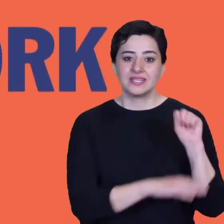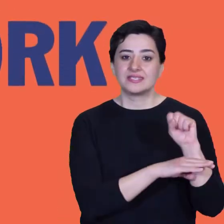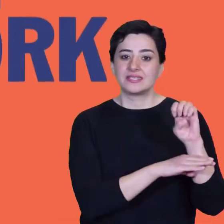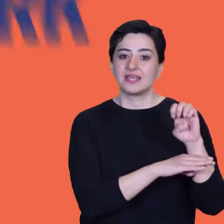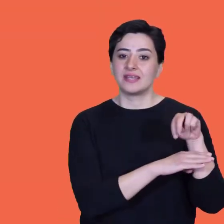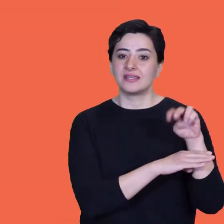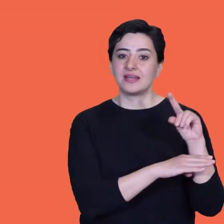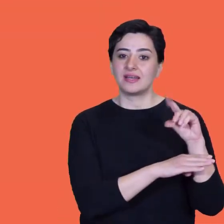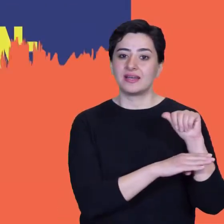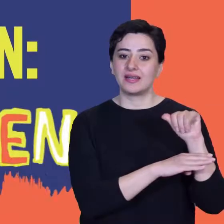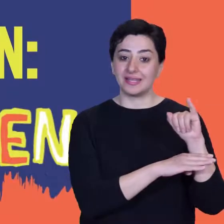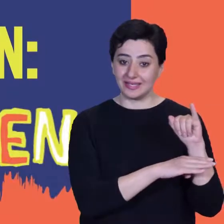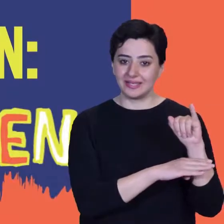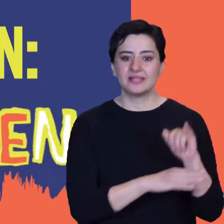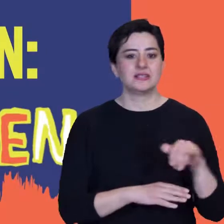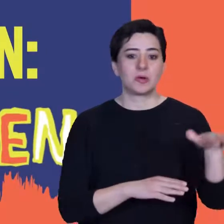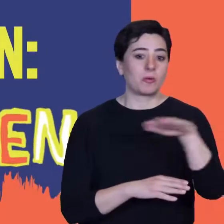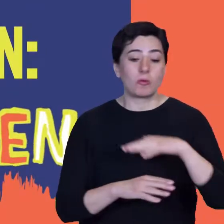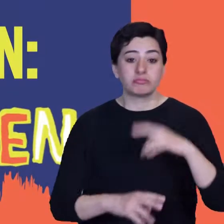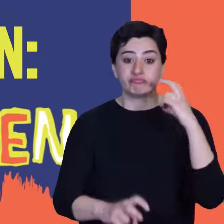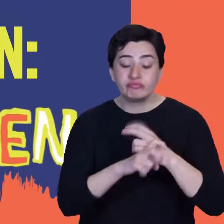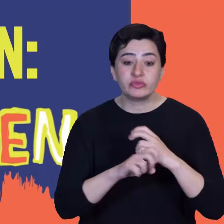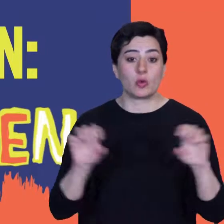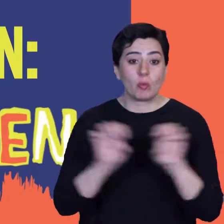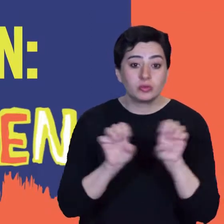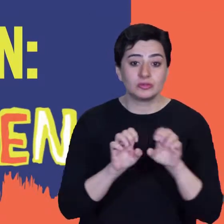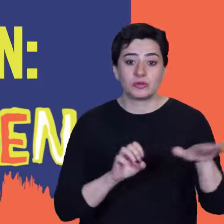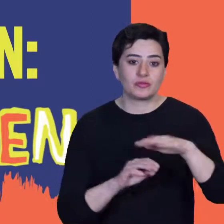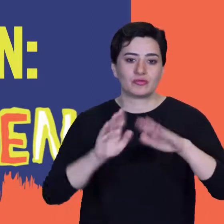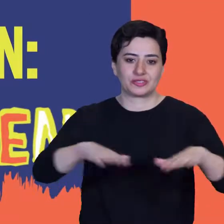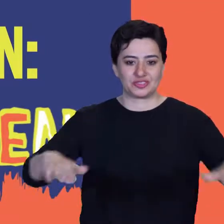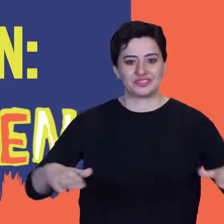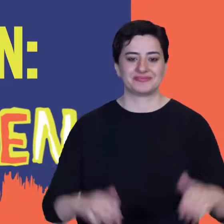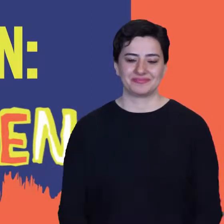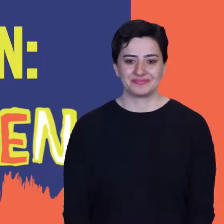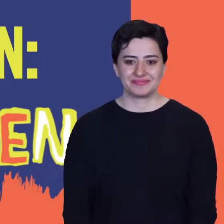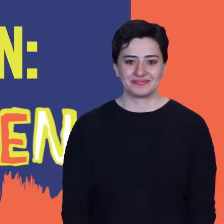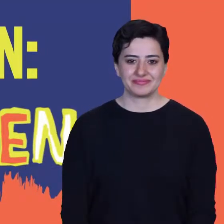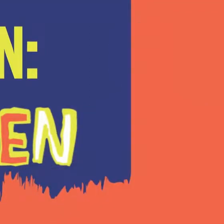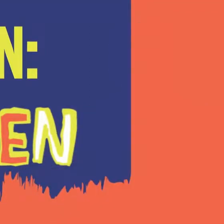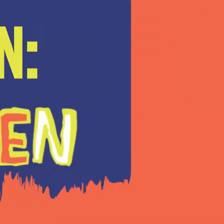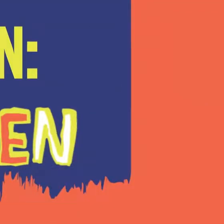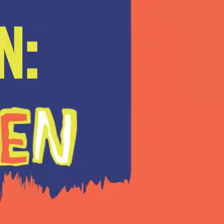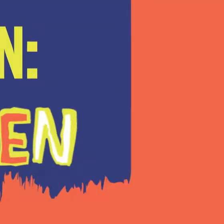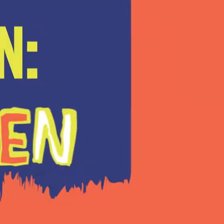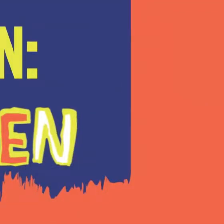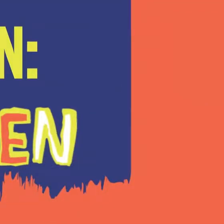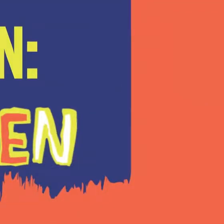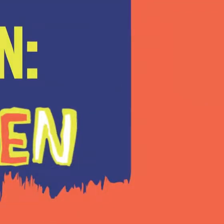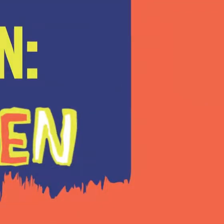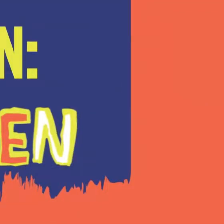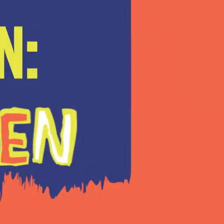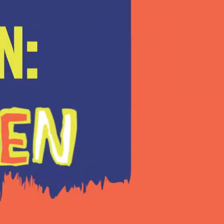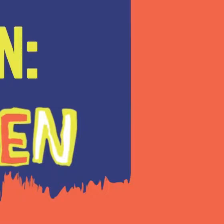Sendai framework for disaster risk reduction for children. All the readings also flow as the text in the animation on the screen.